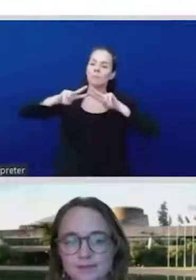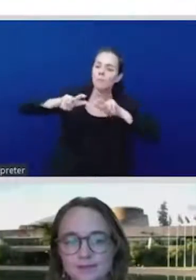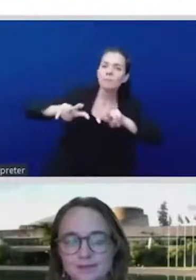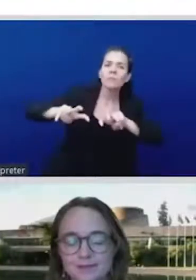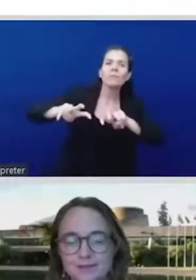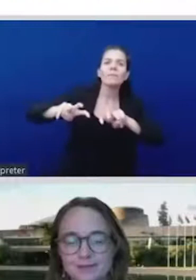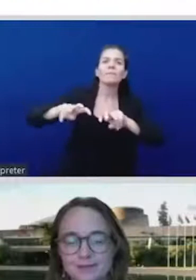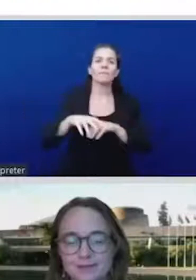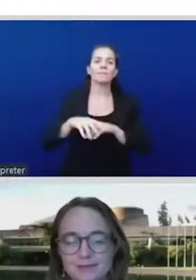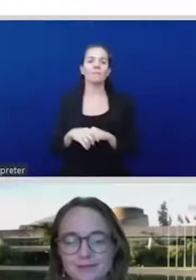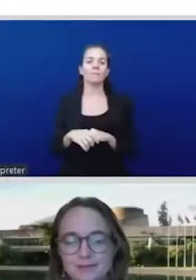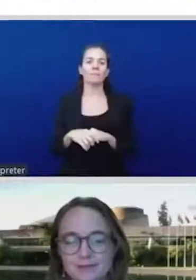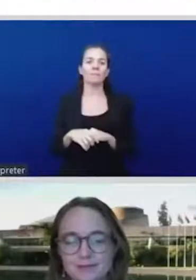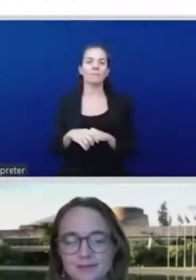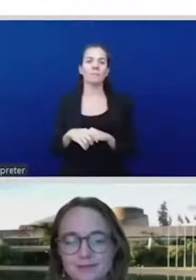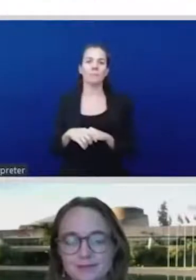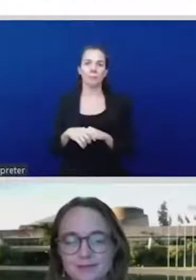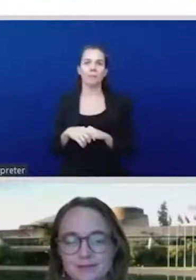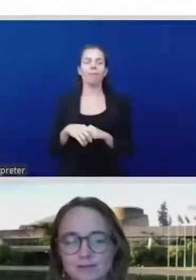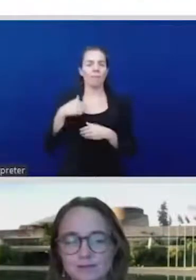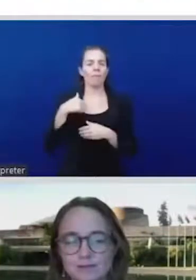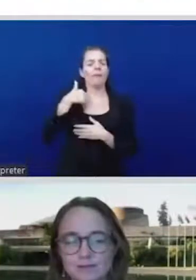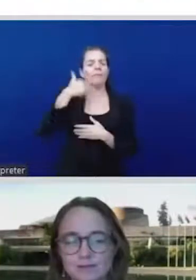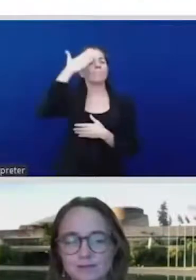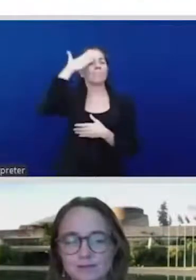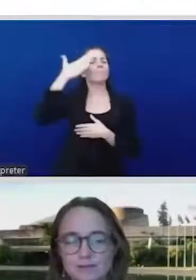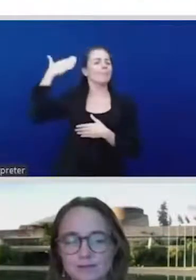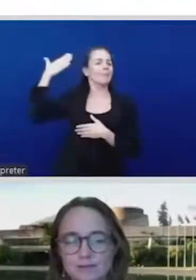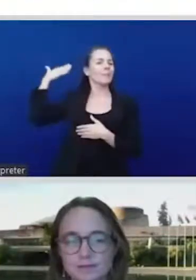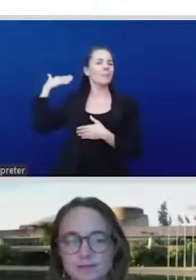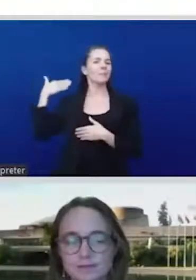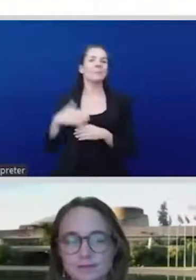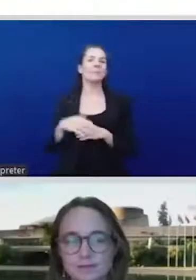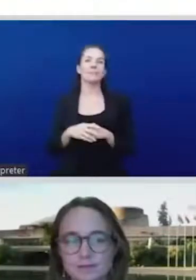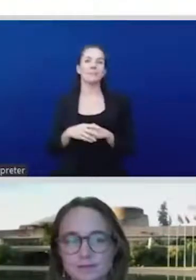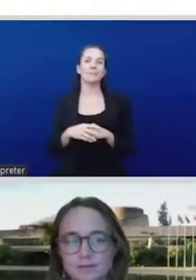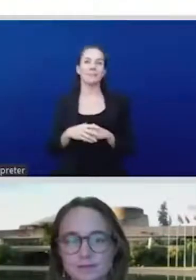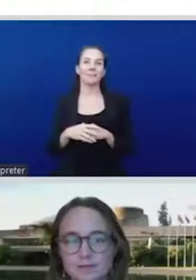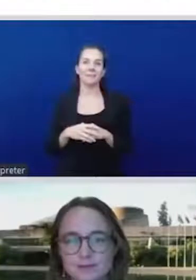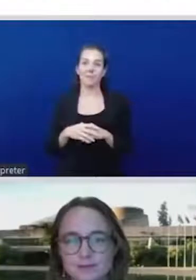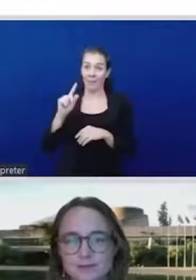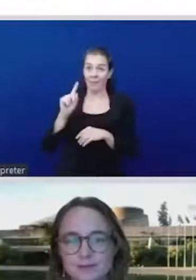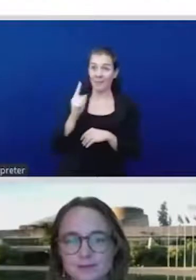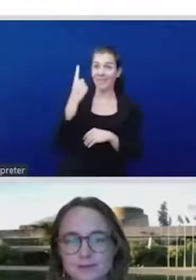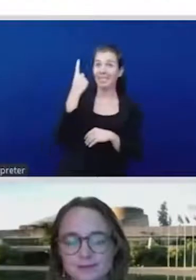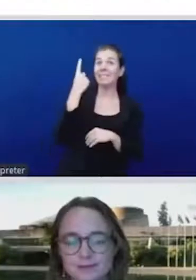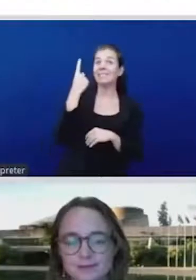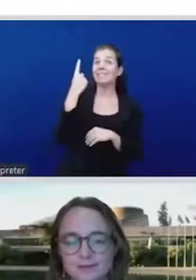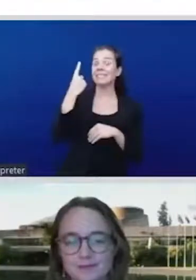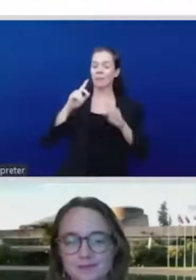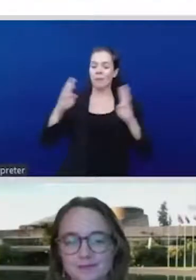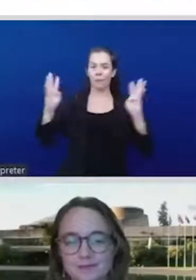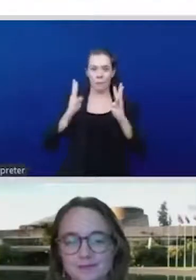first feminist economies that prepared many of us on the trade and that debate back in 1990s.